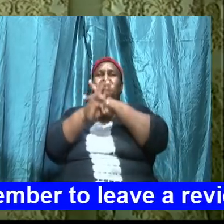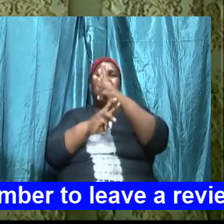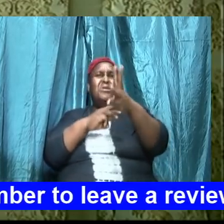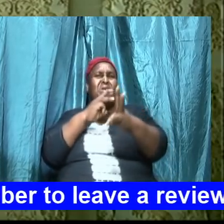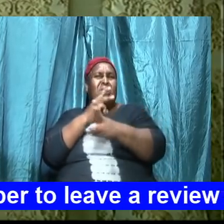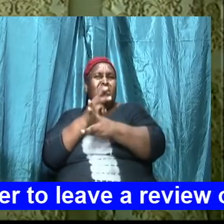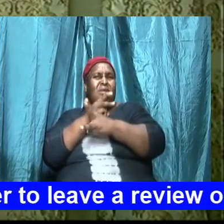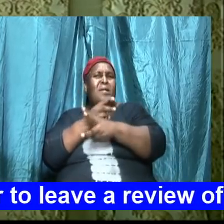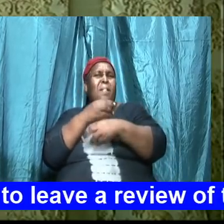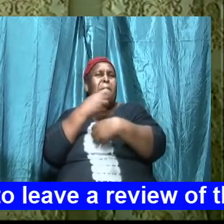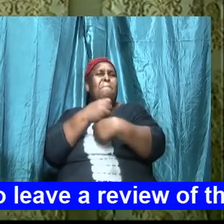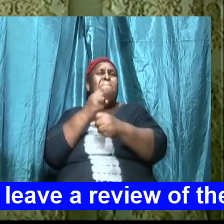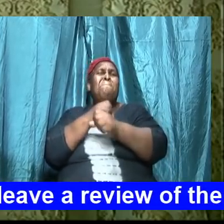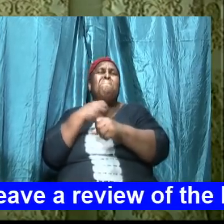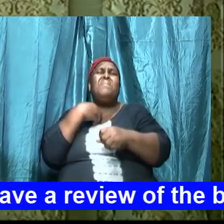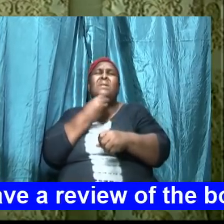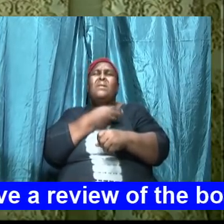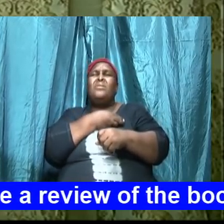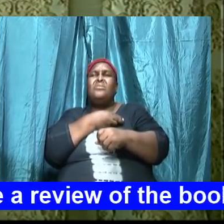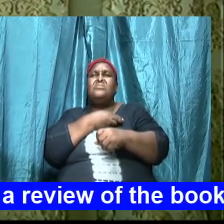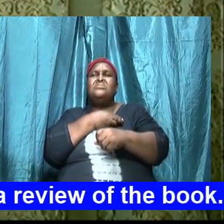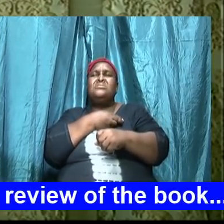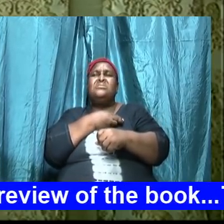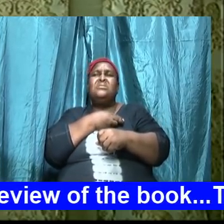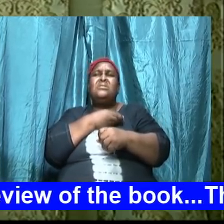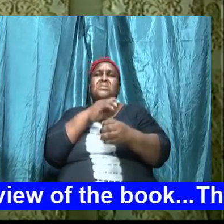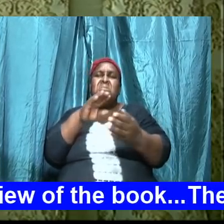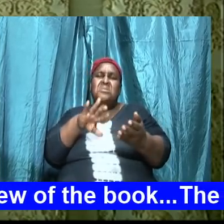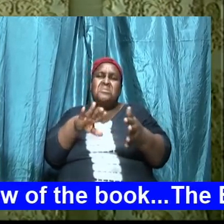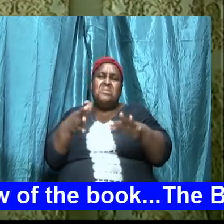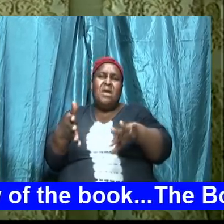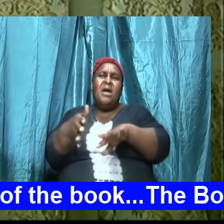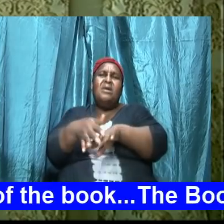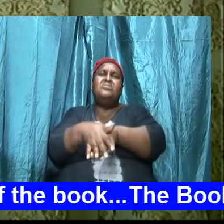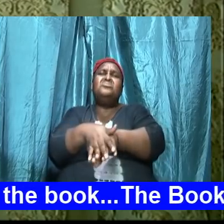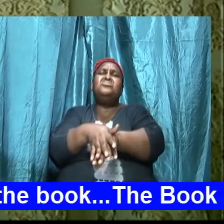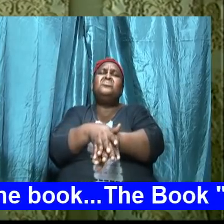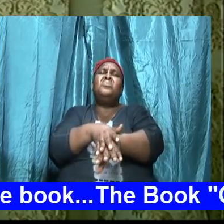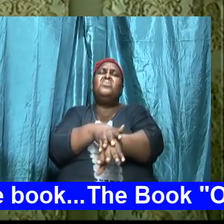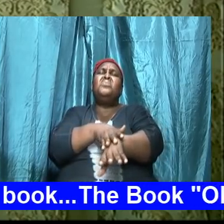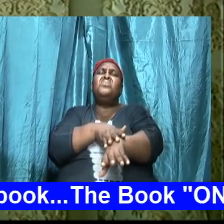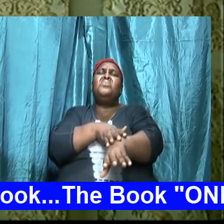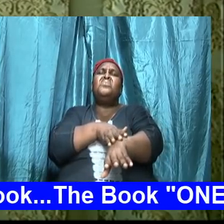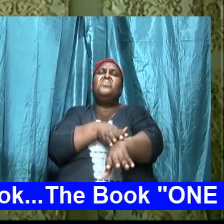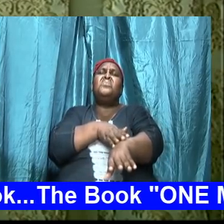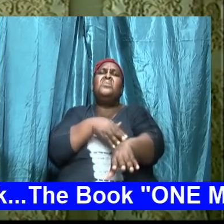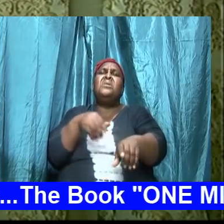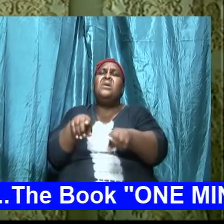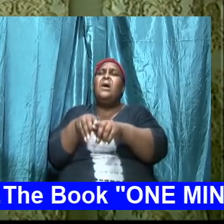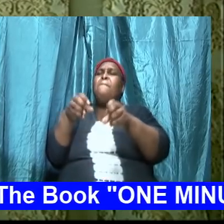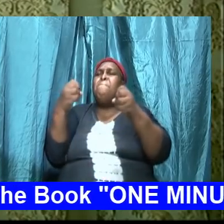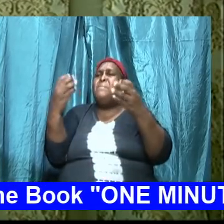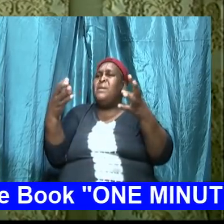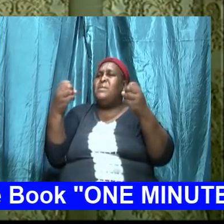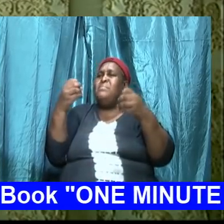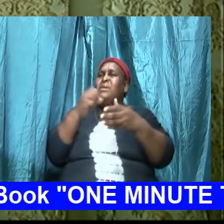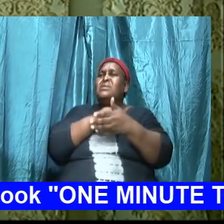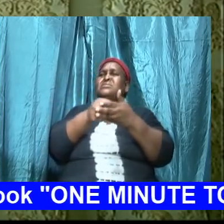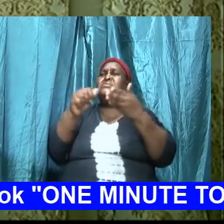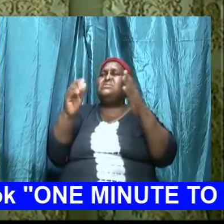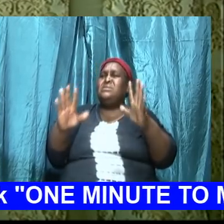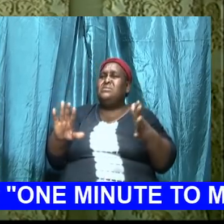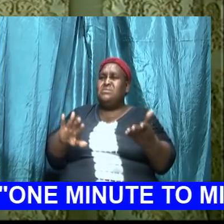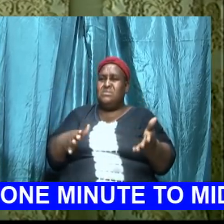will cause us to die slowly as many saints are dying but we're not going to make that happen in Jesus name